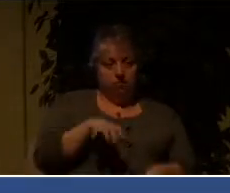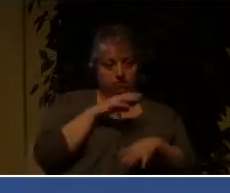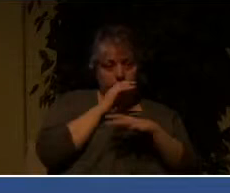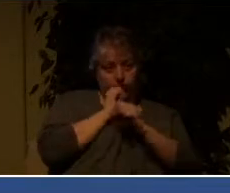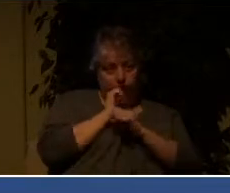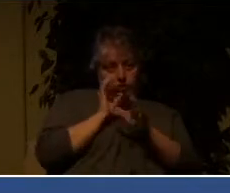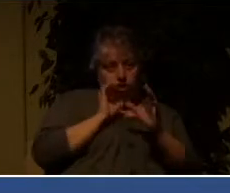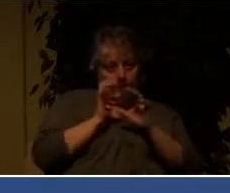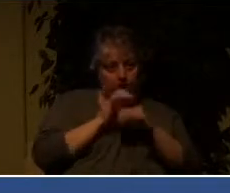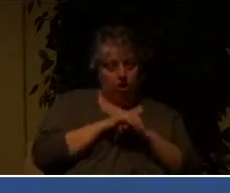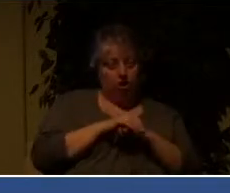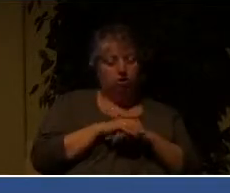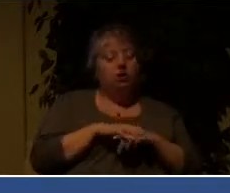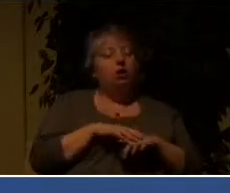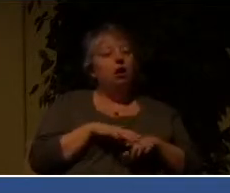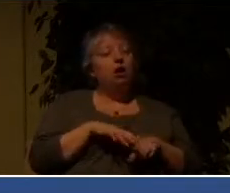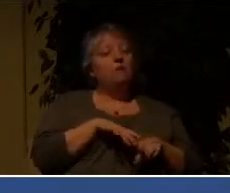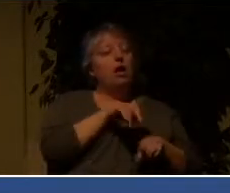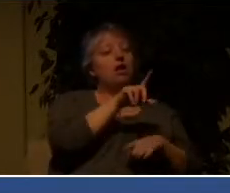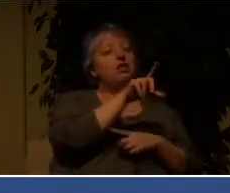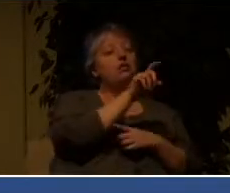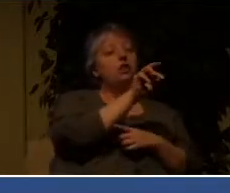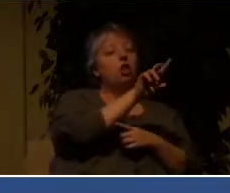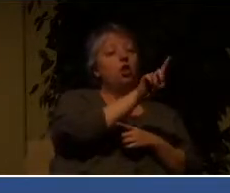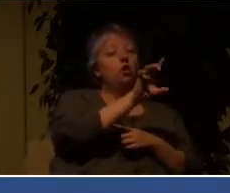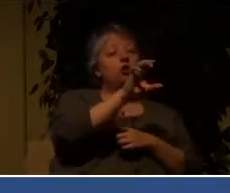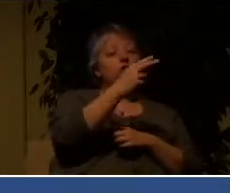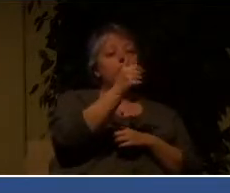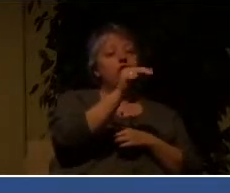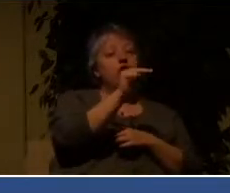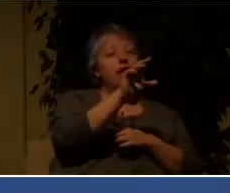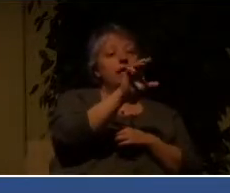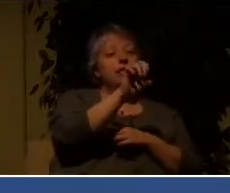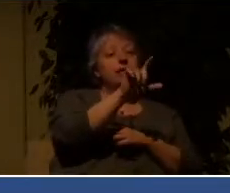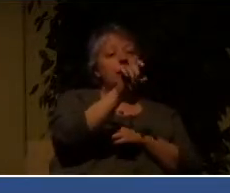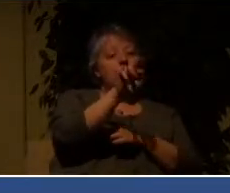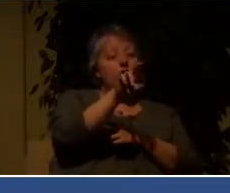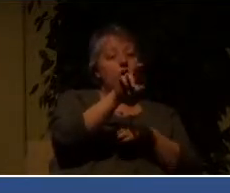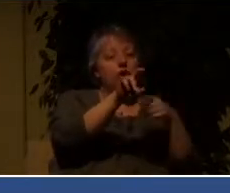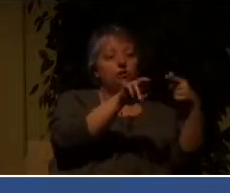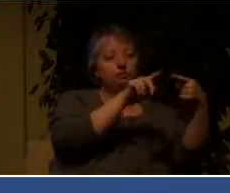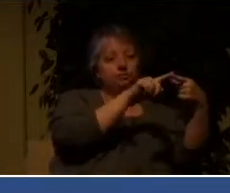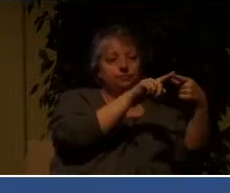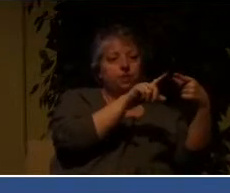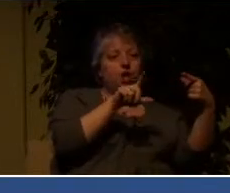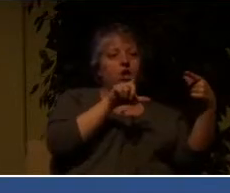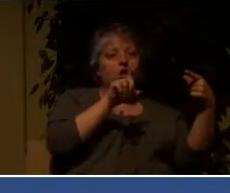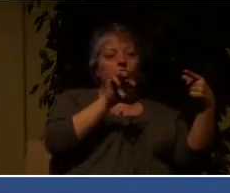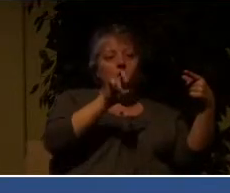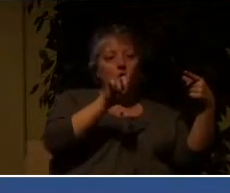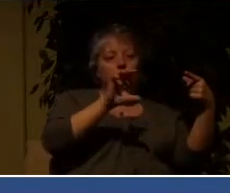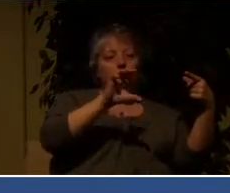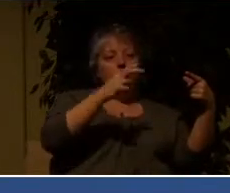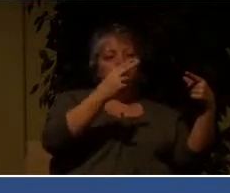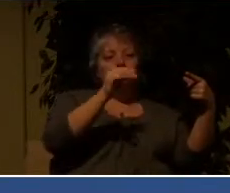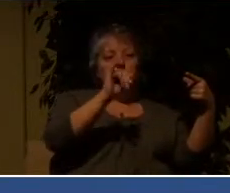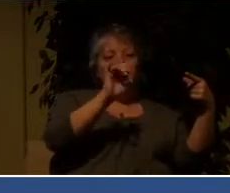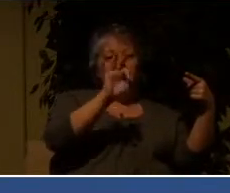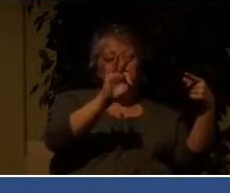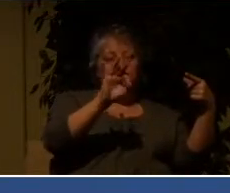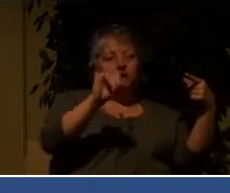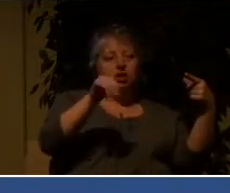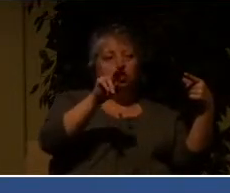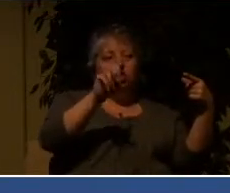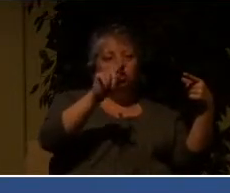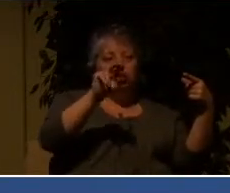the Lord Chief Justice of the United Kingdom stated that, quote, his Christian views about family